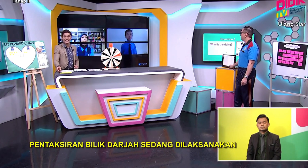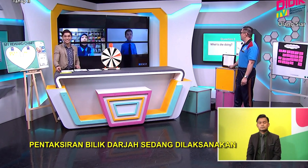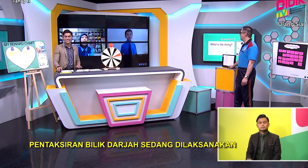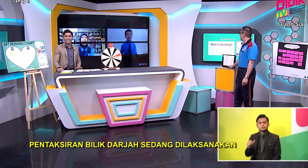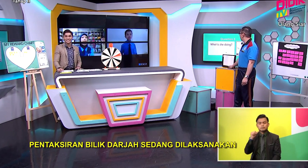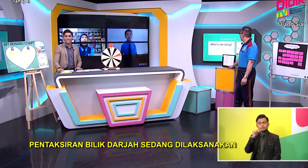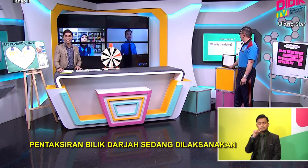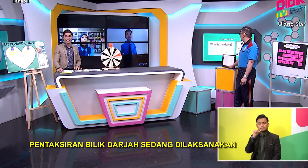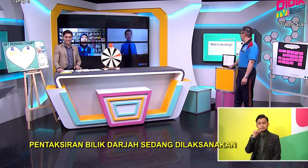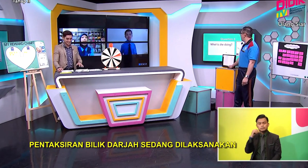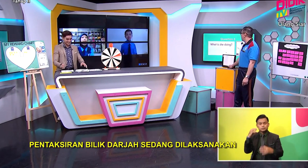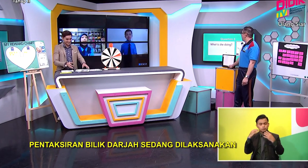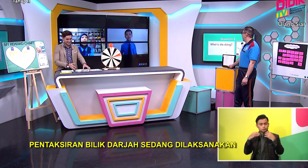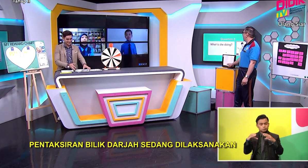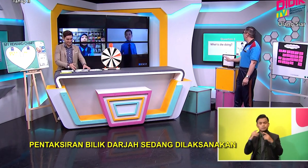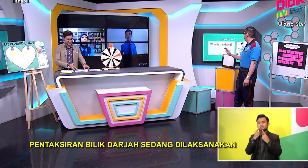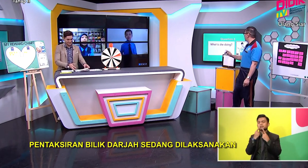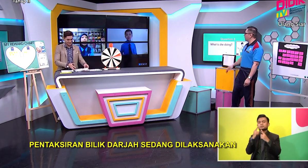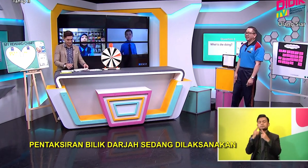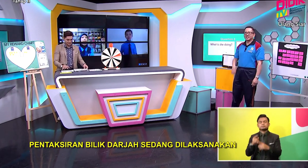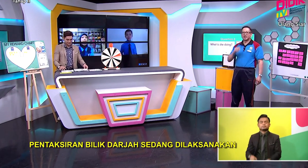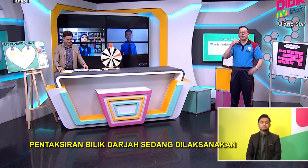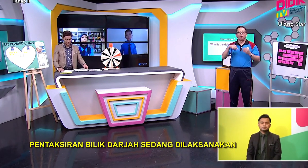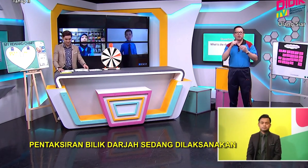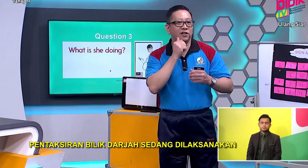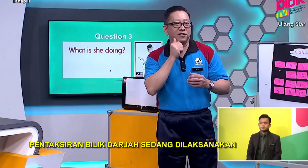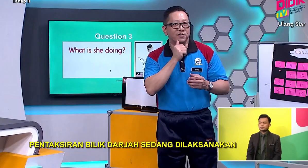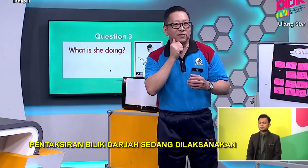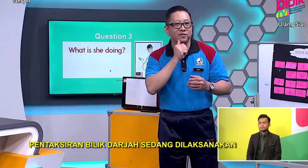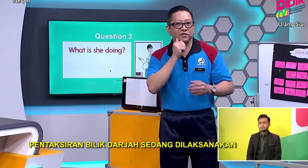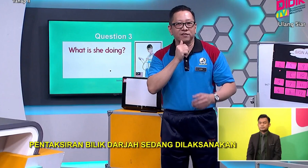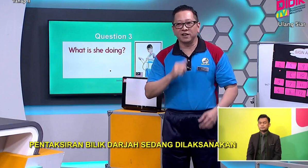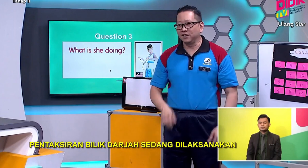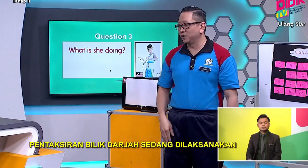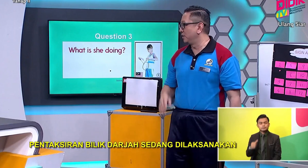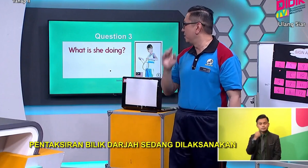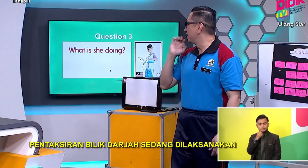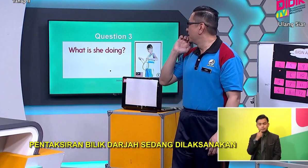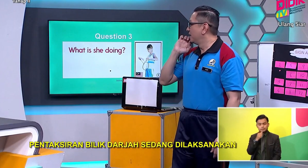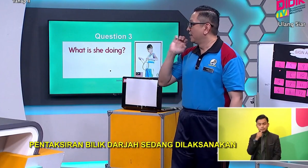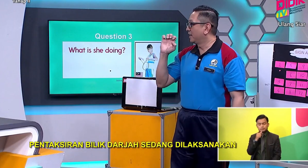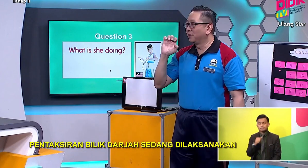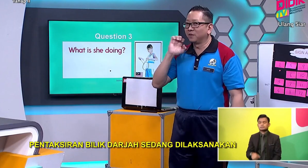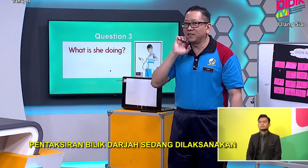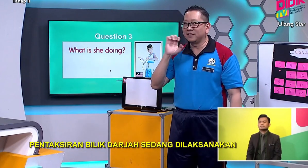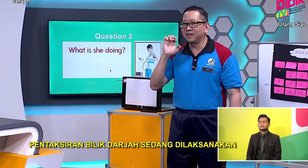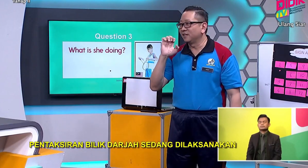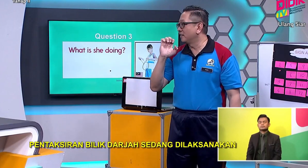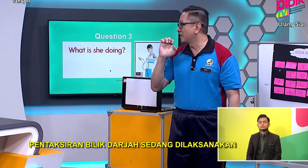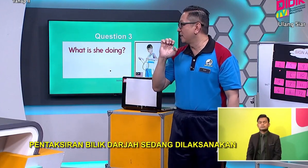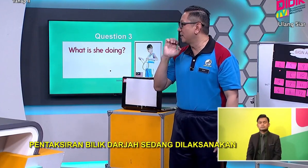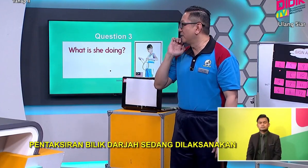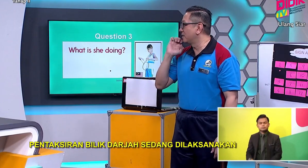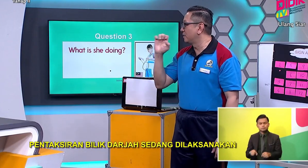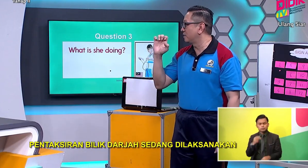Right Okay This one is about girls Okay She Can you notice that